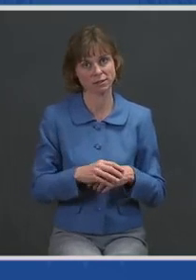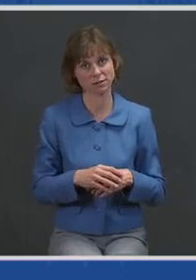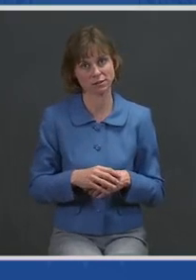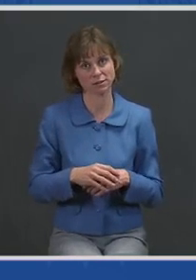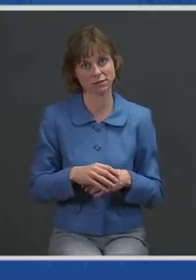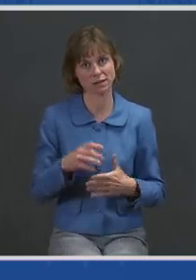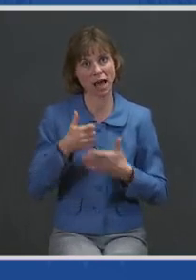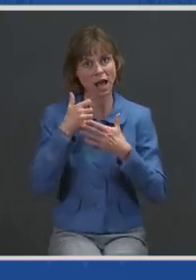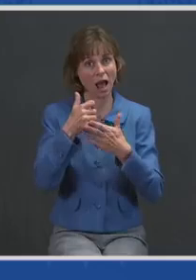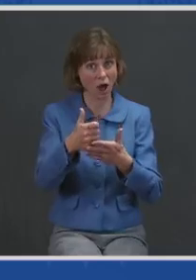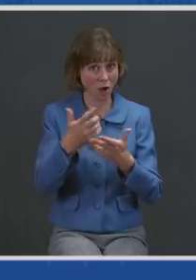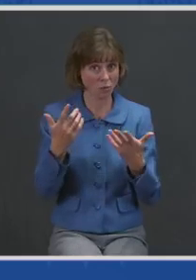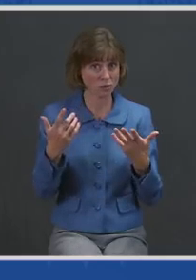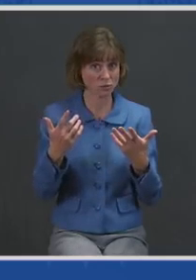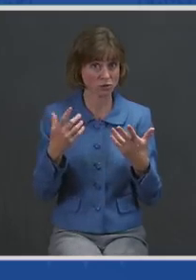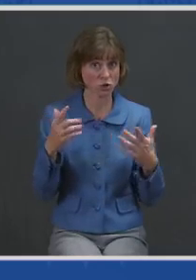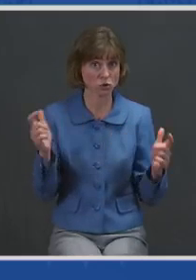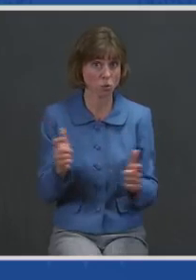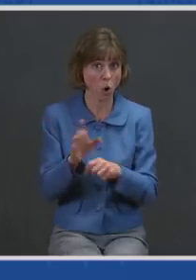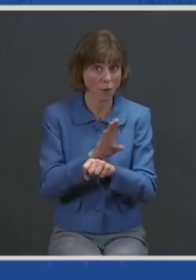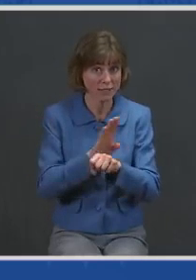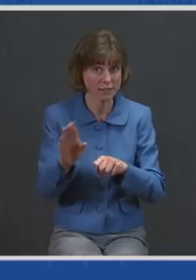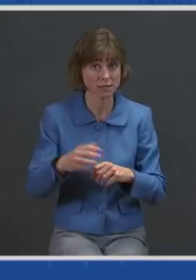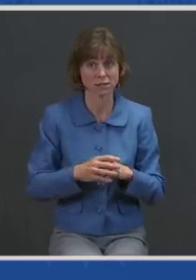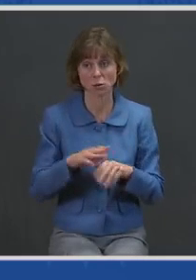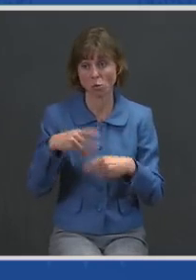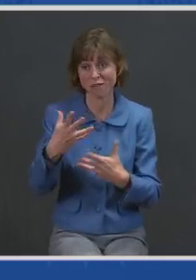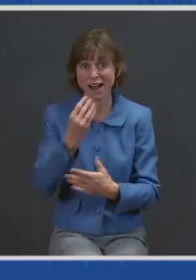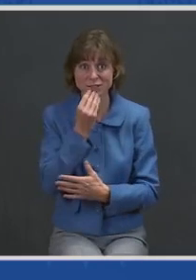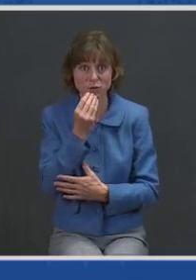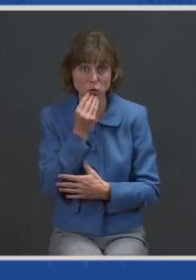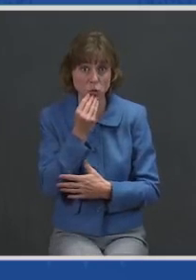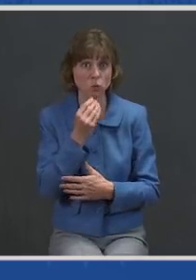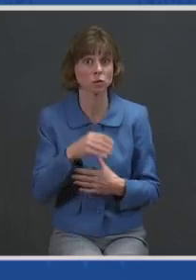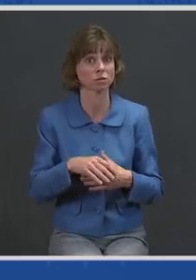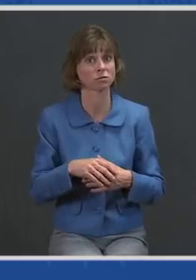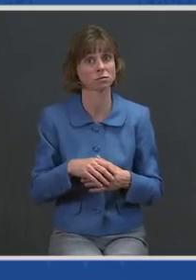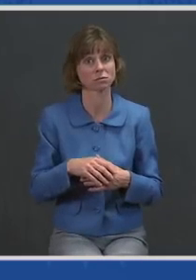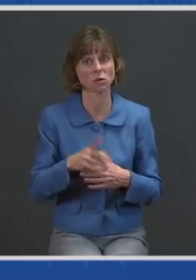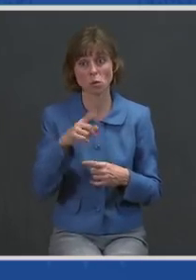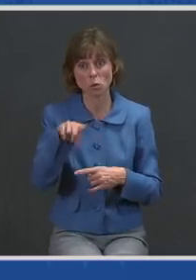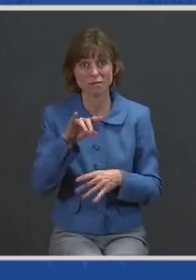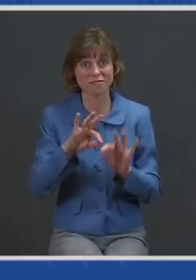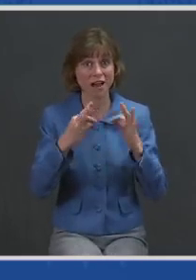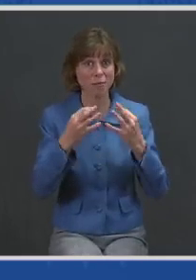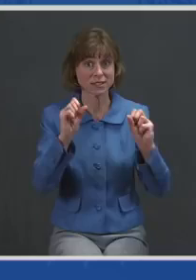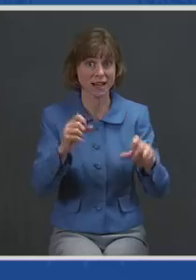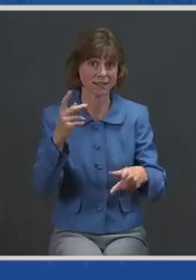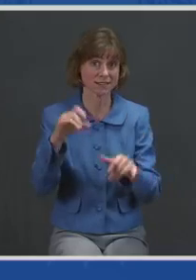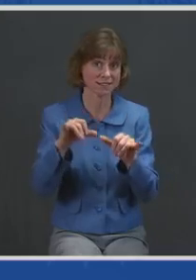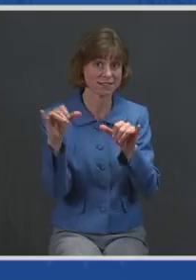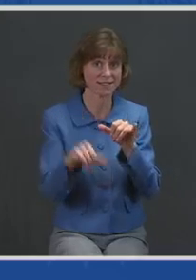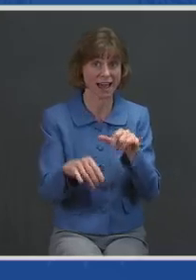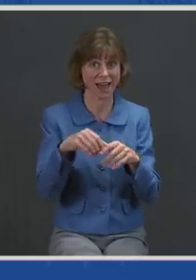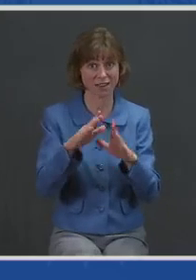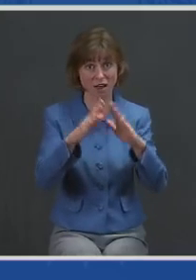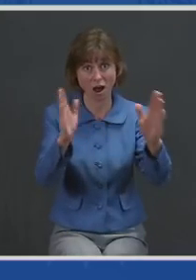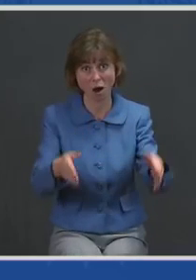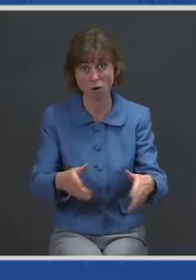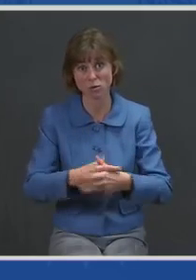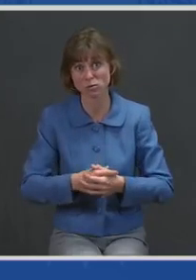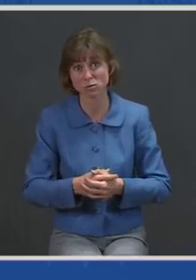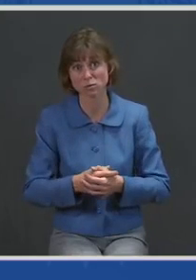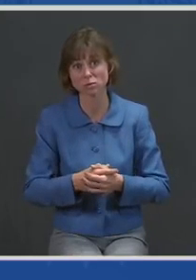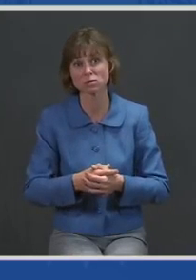premiums for many. It provides food and nutrition, keeps families in their homes, and it will cut child